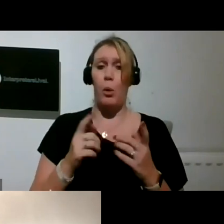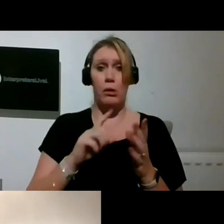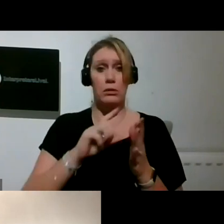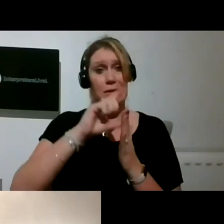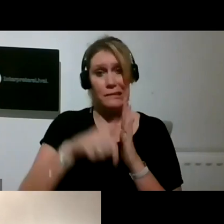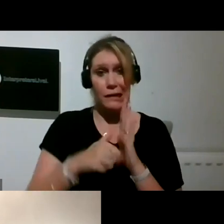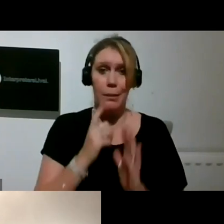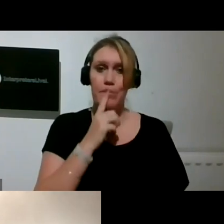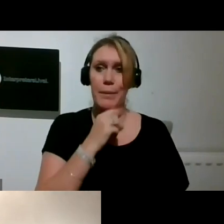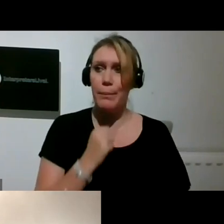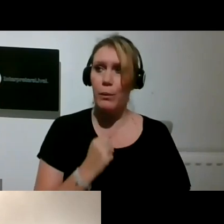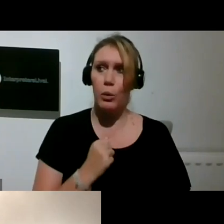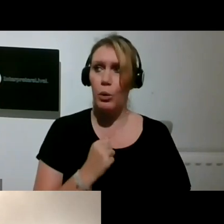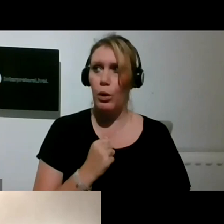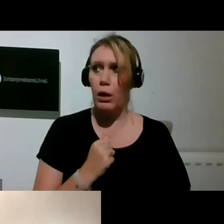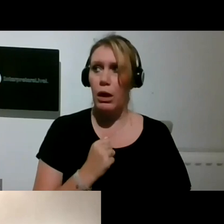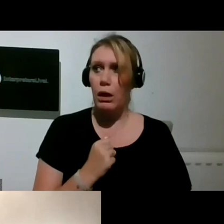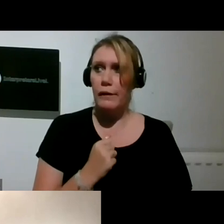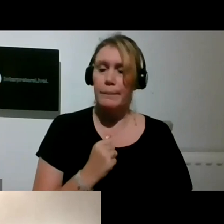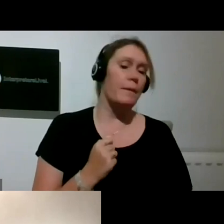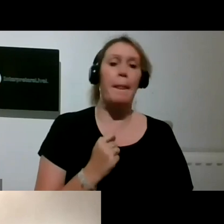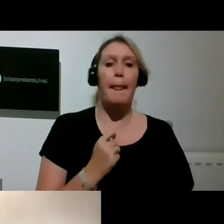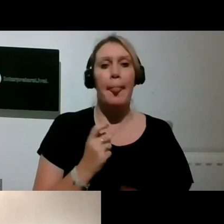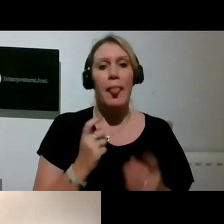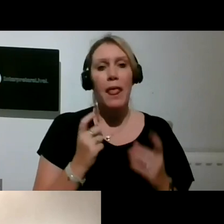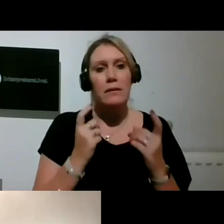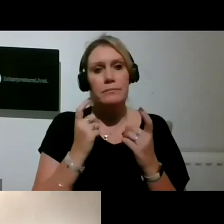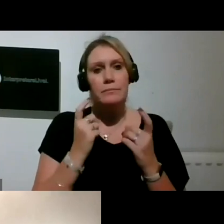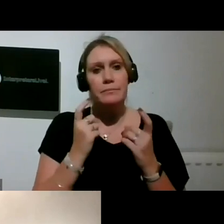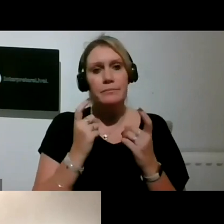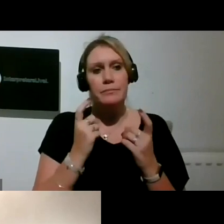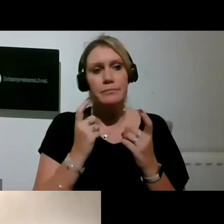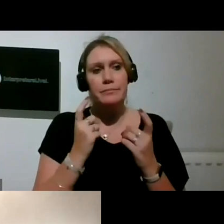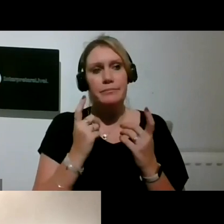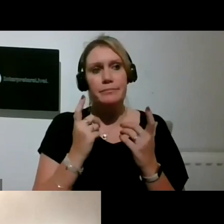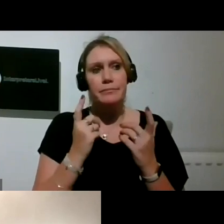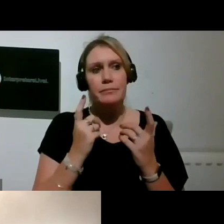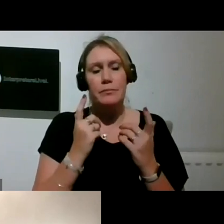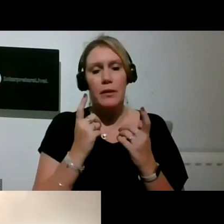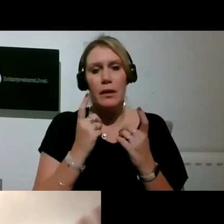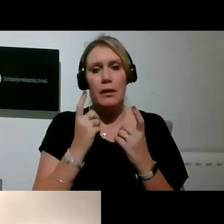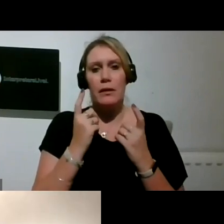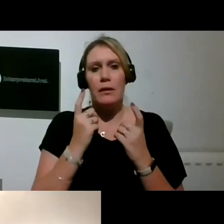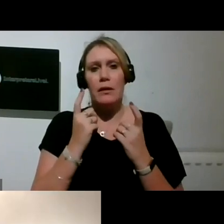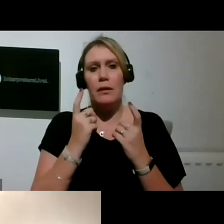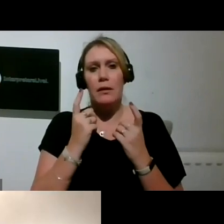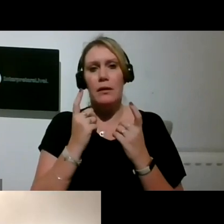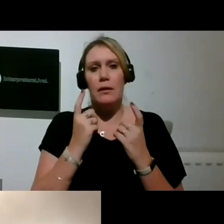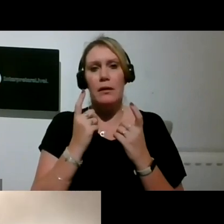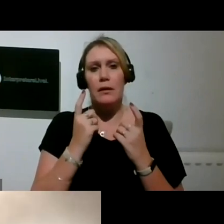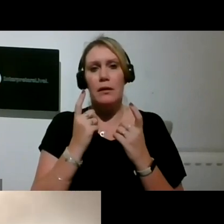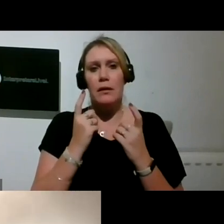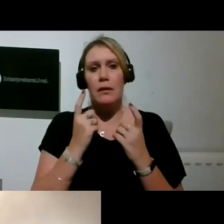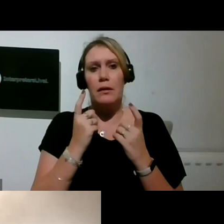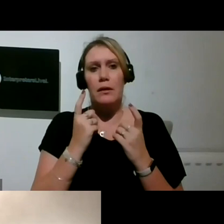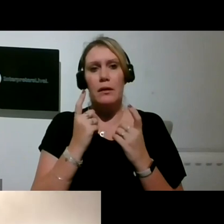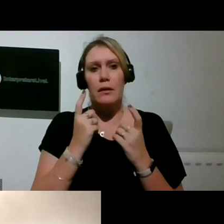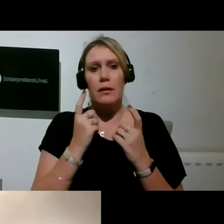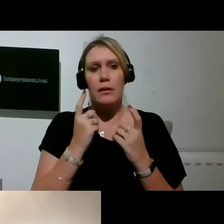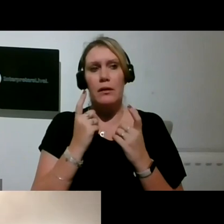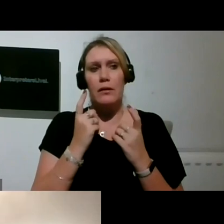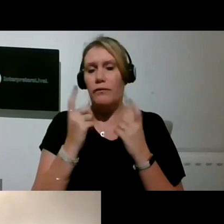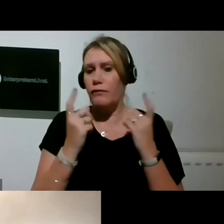that, you know, themselves, so many contracts suddenly